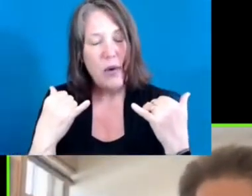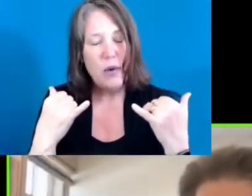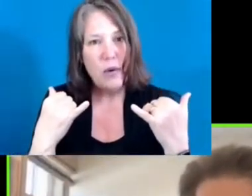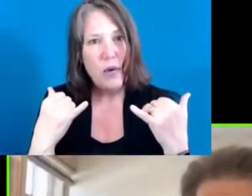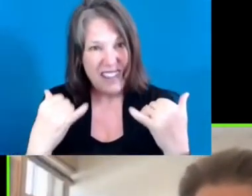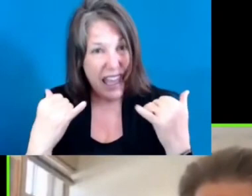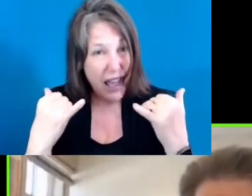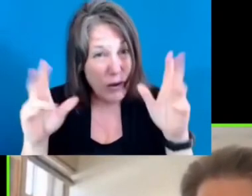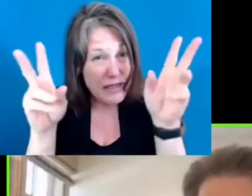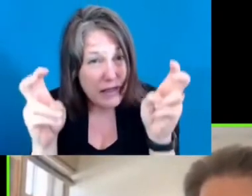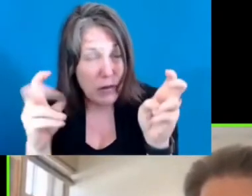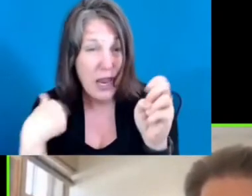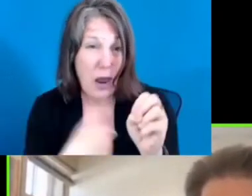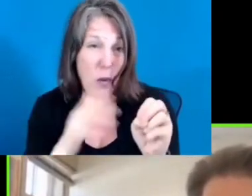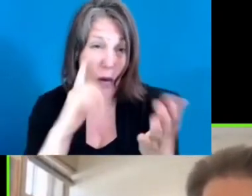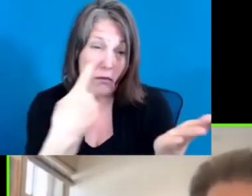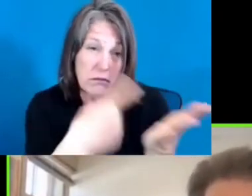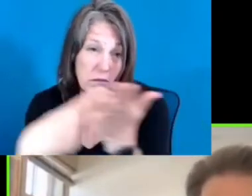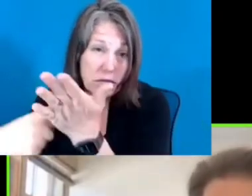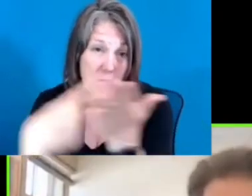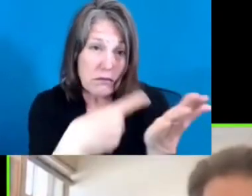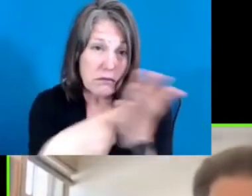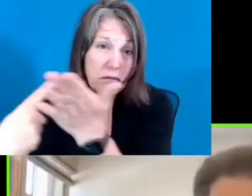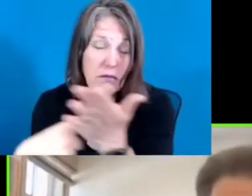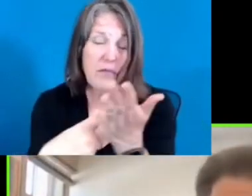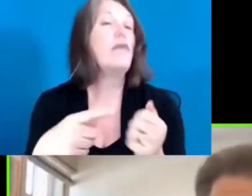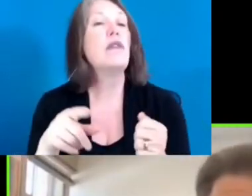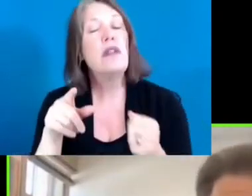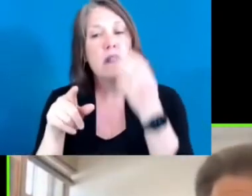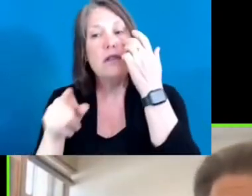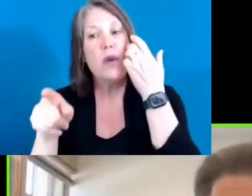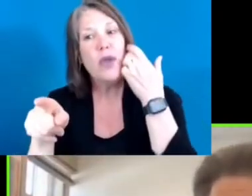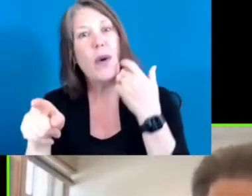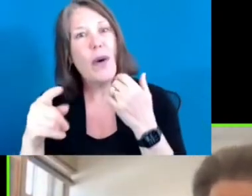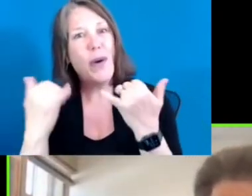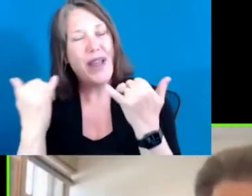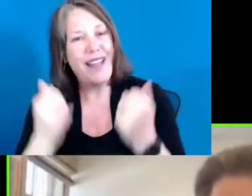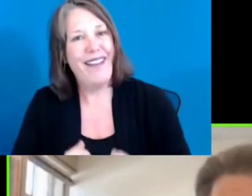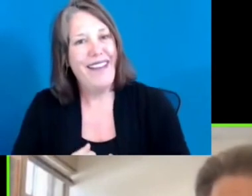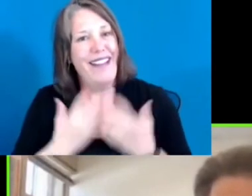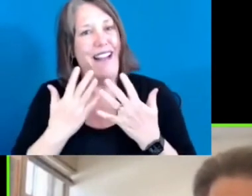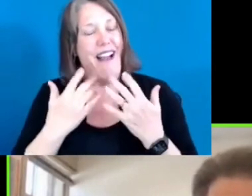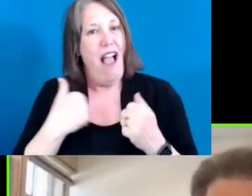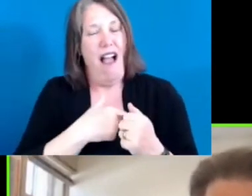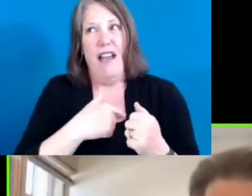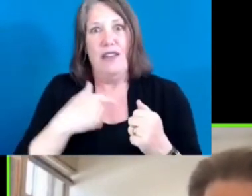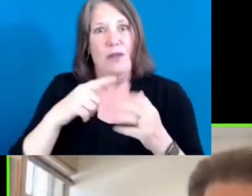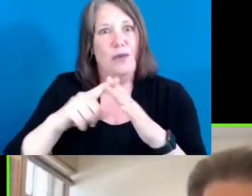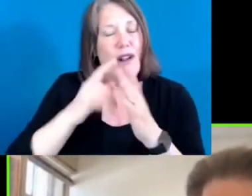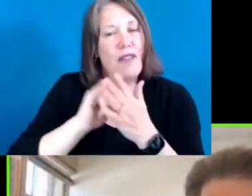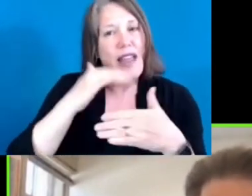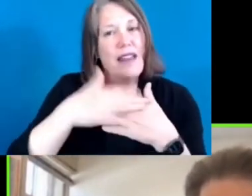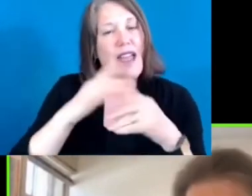given us the inspiration to begin that next conversation. We know that it is part of creating a